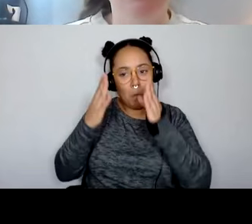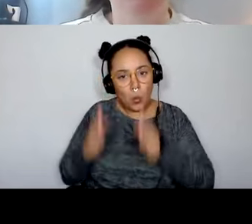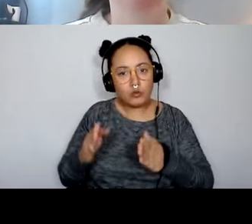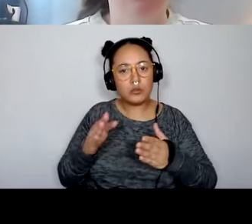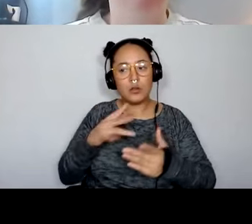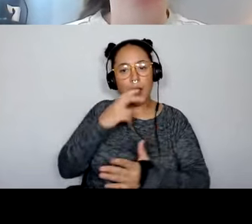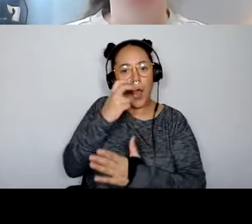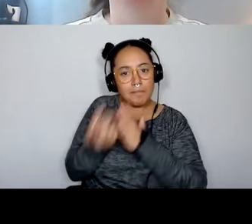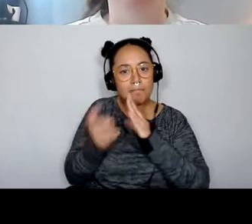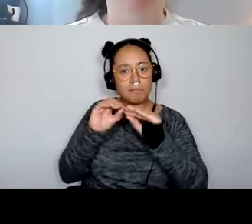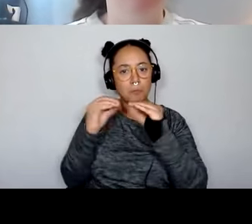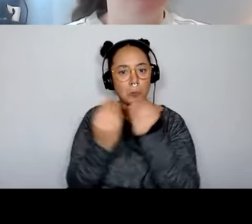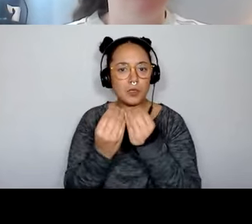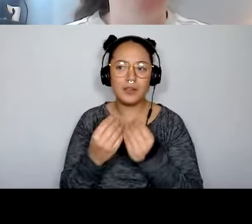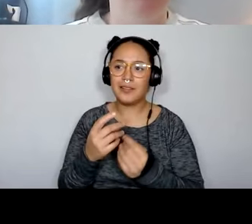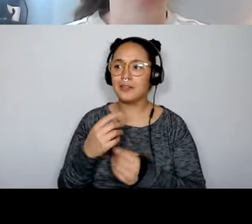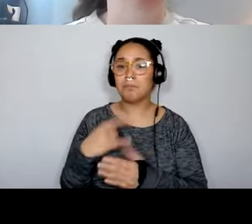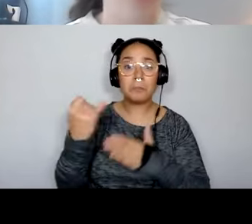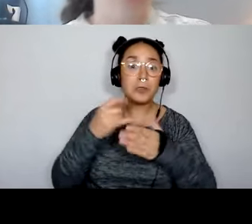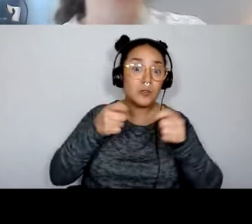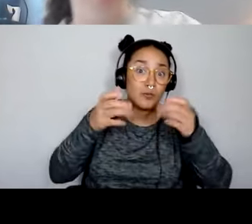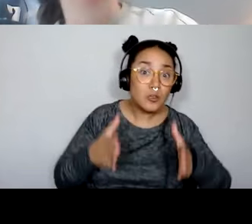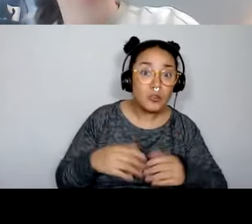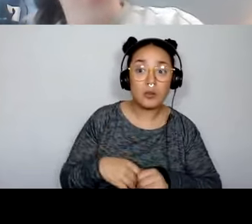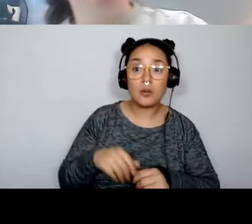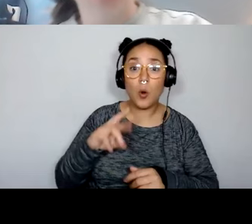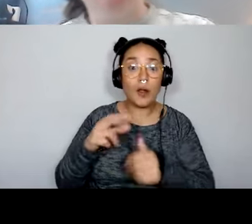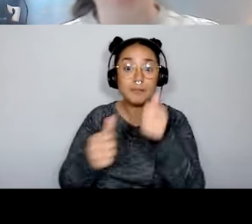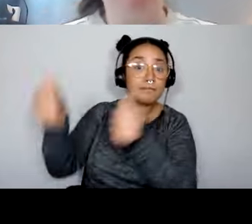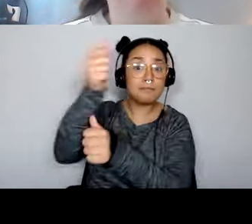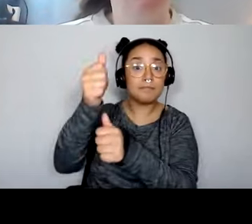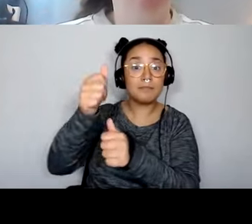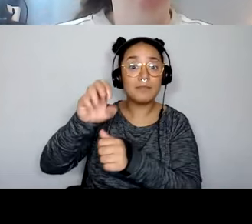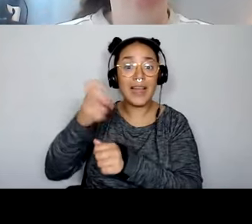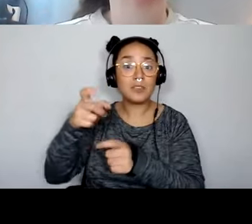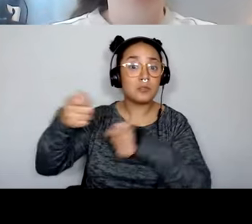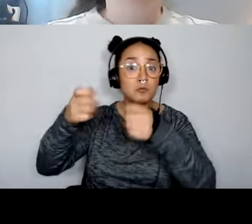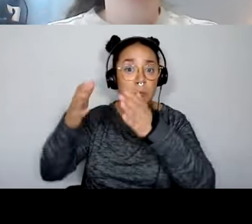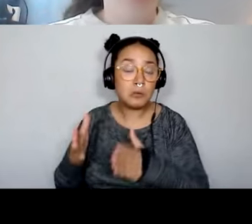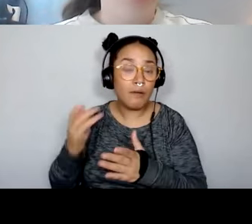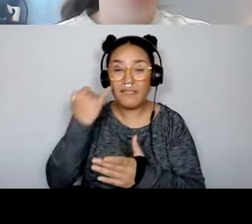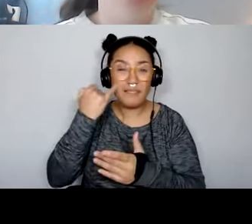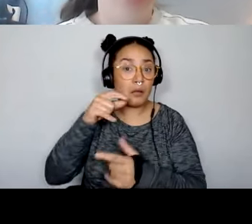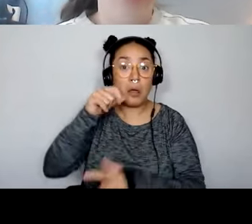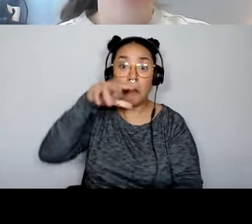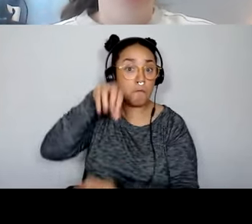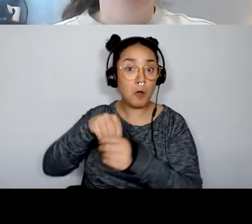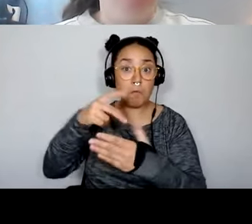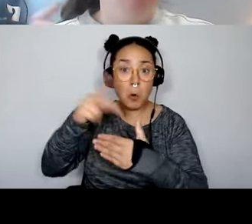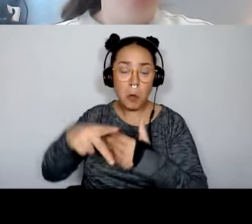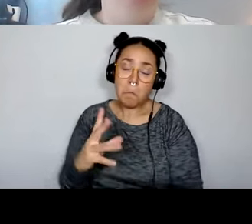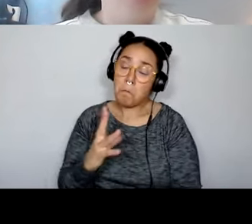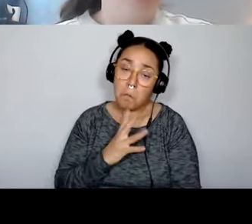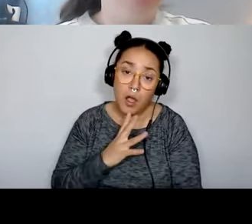you know, your artistic directors or your executive directors aren't going to be participating directly in the program, who is in the room